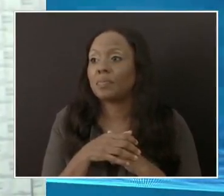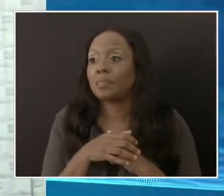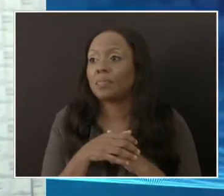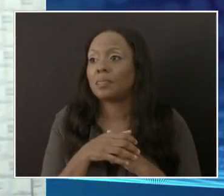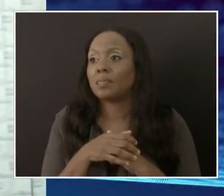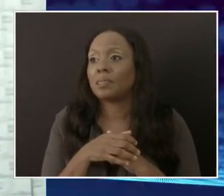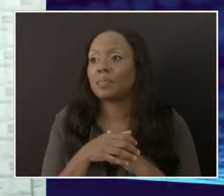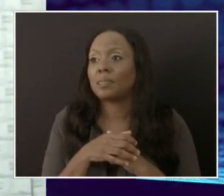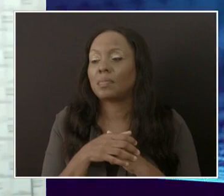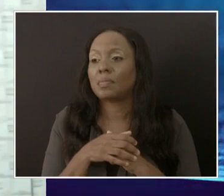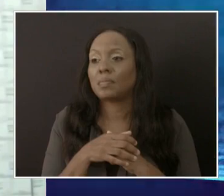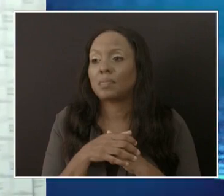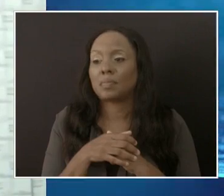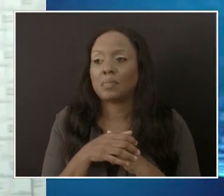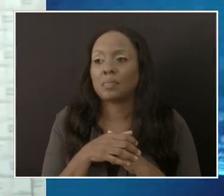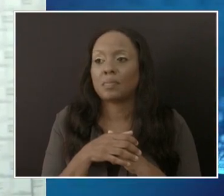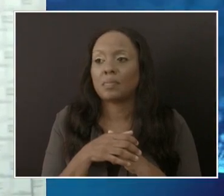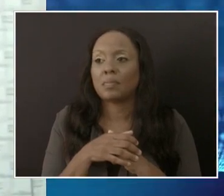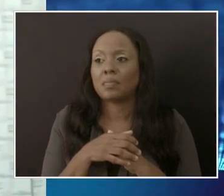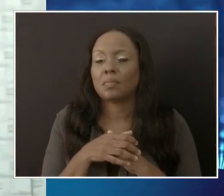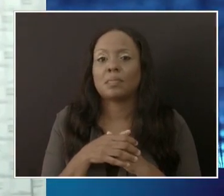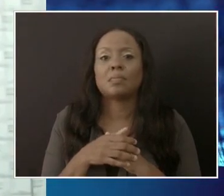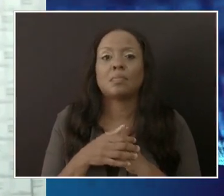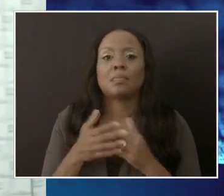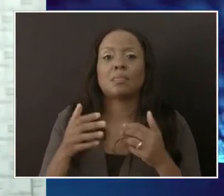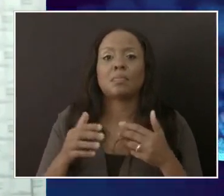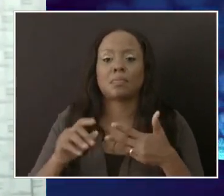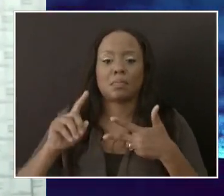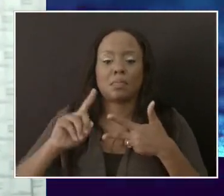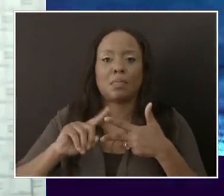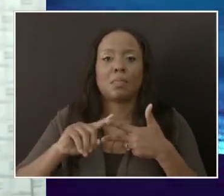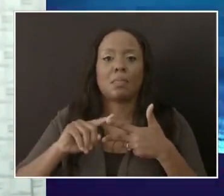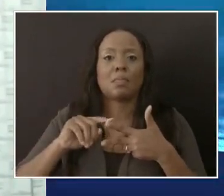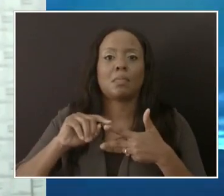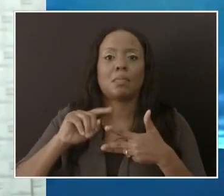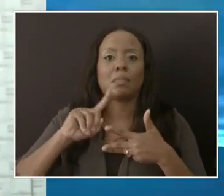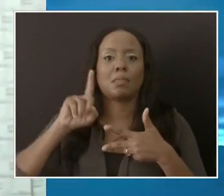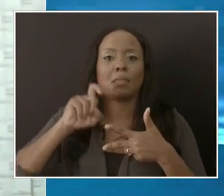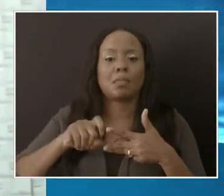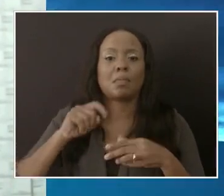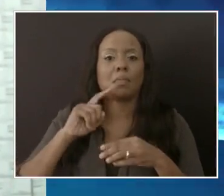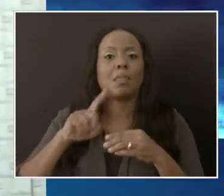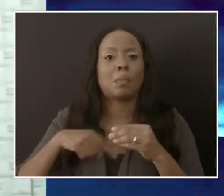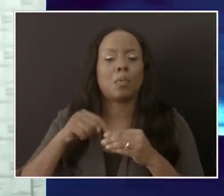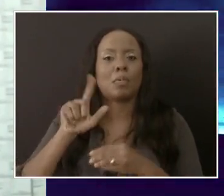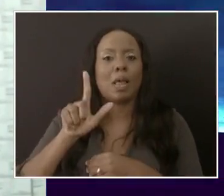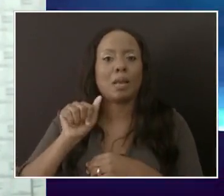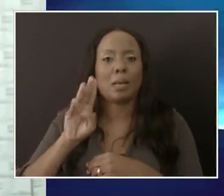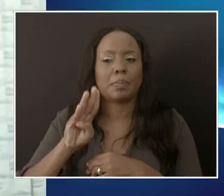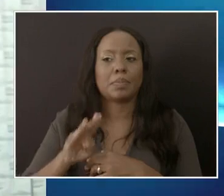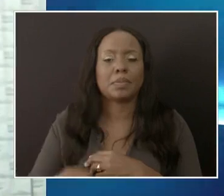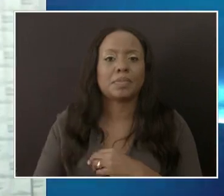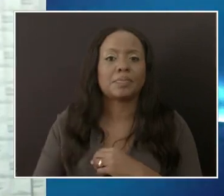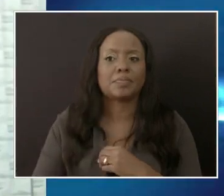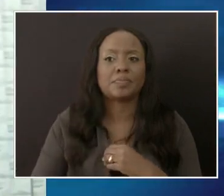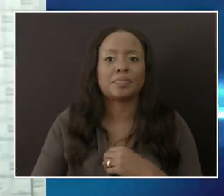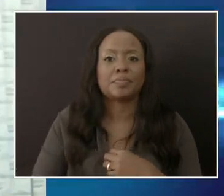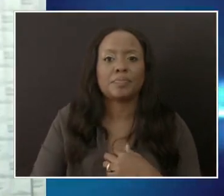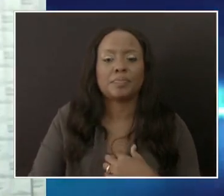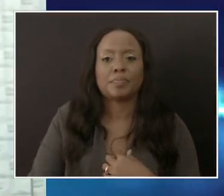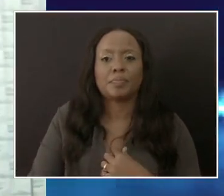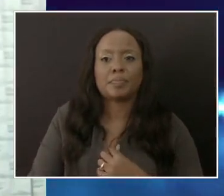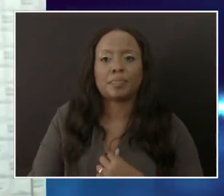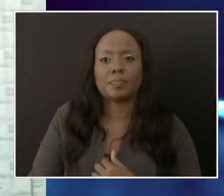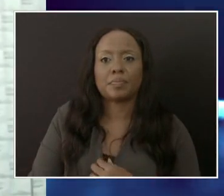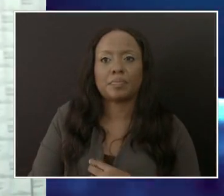It is pertaining to the lab. So this question would be for Dr. Beckles. In relation to